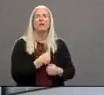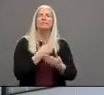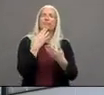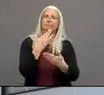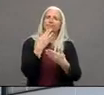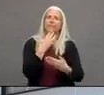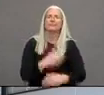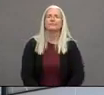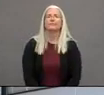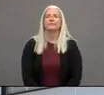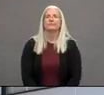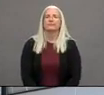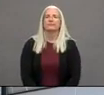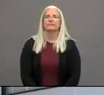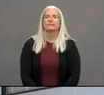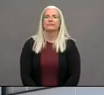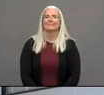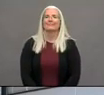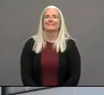thank you